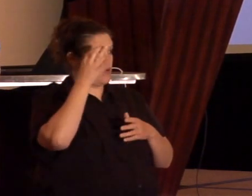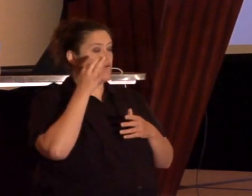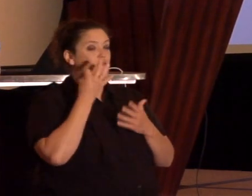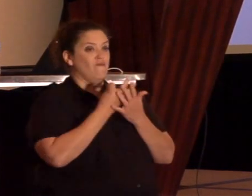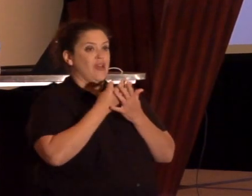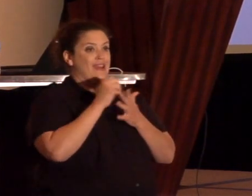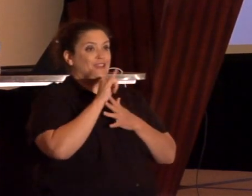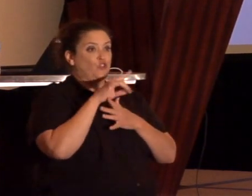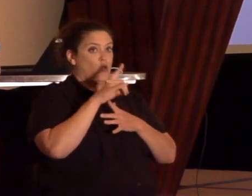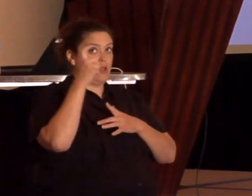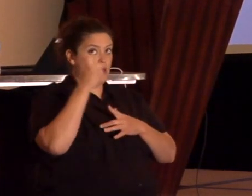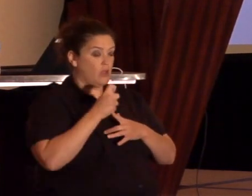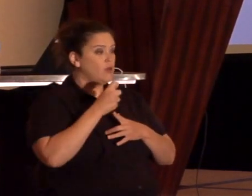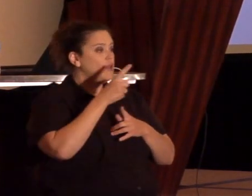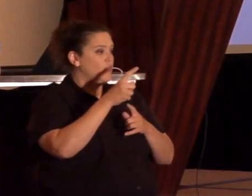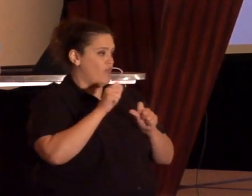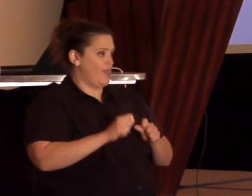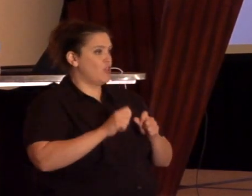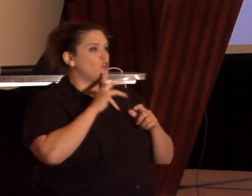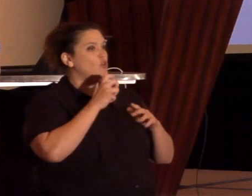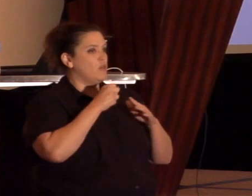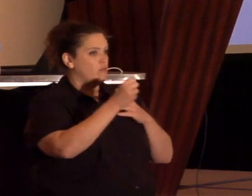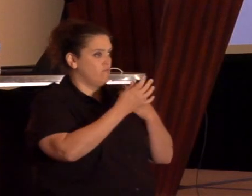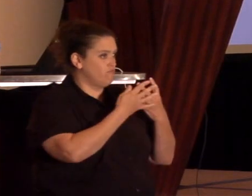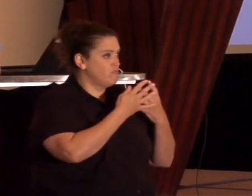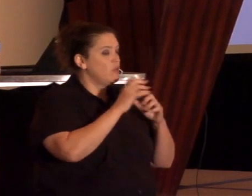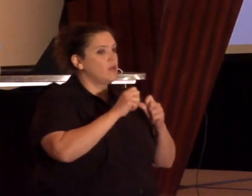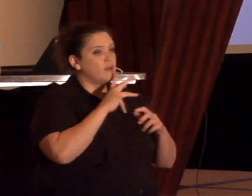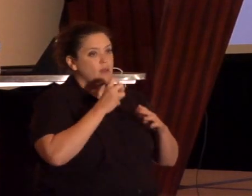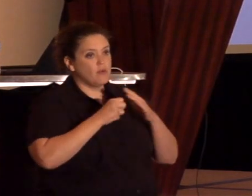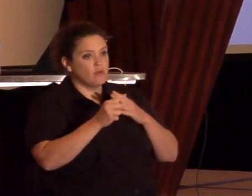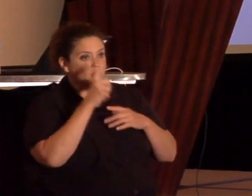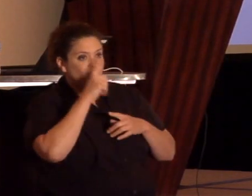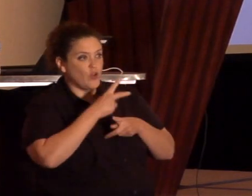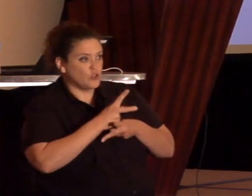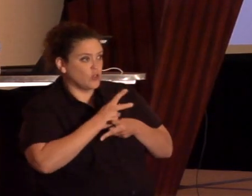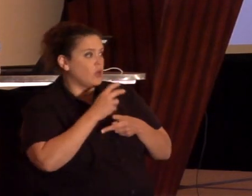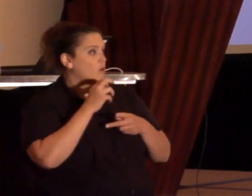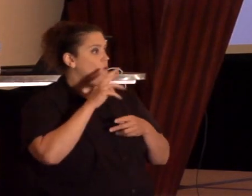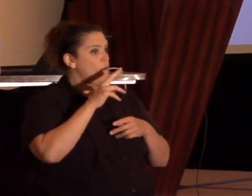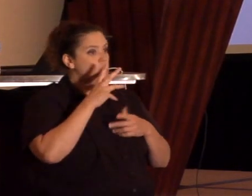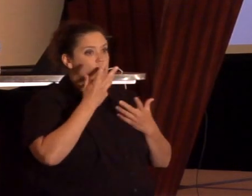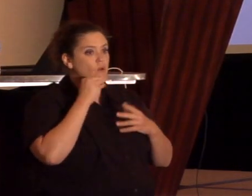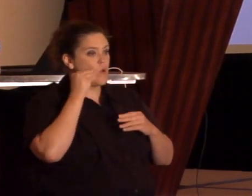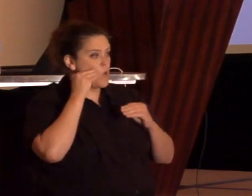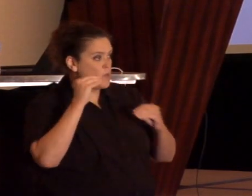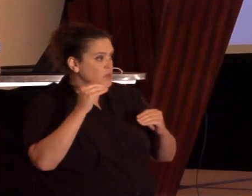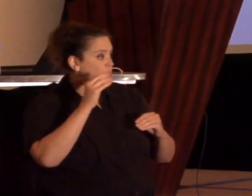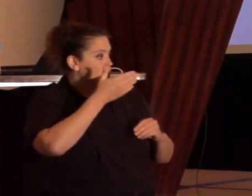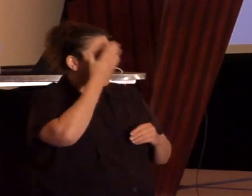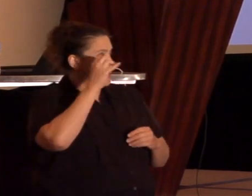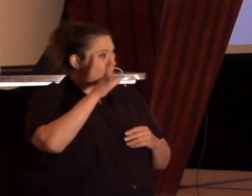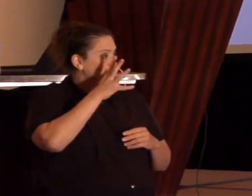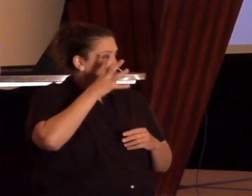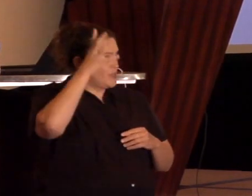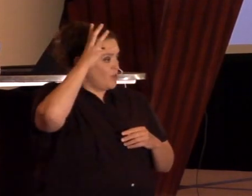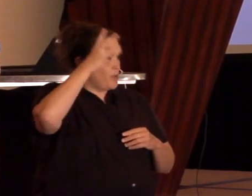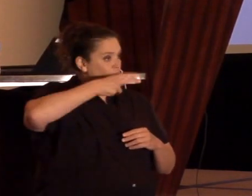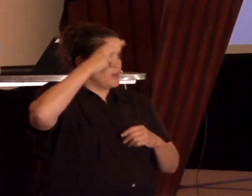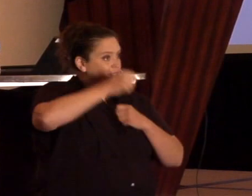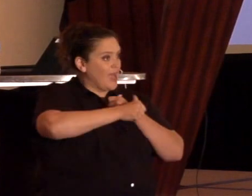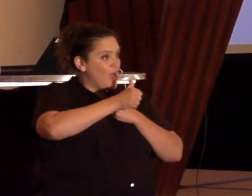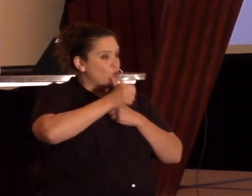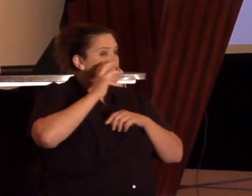incarceration, for placement in foster care, for homelessness, due to their parents' high risk for